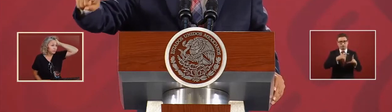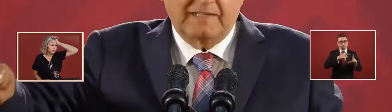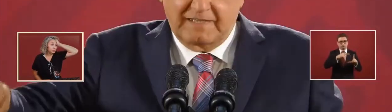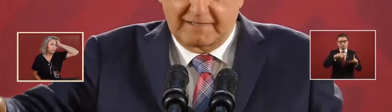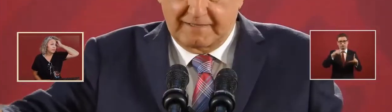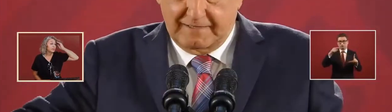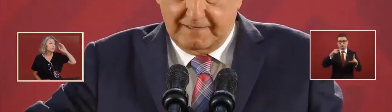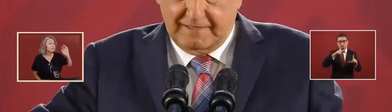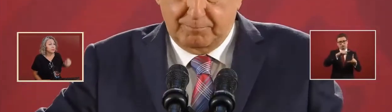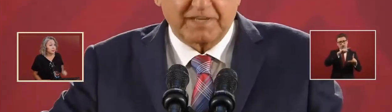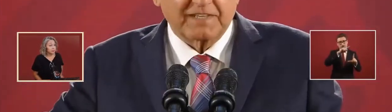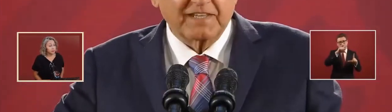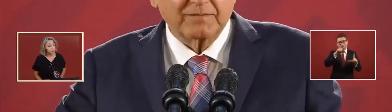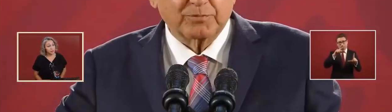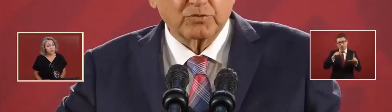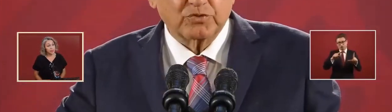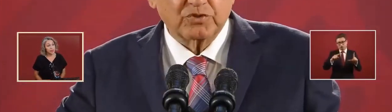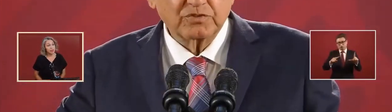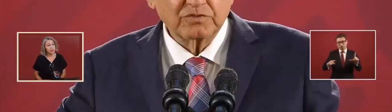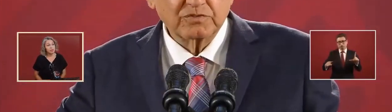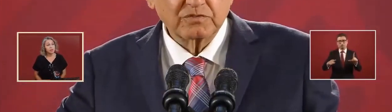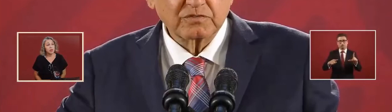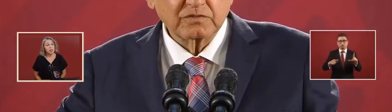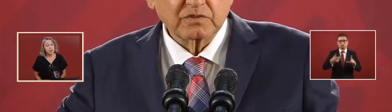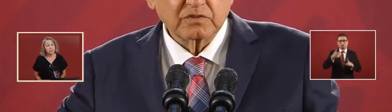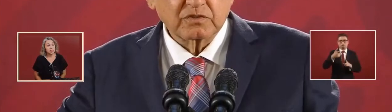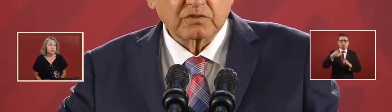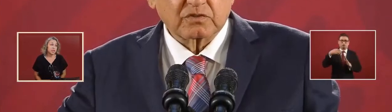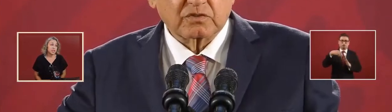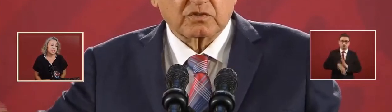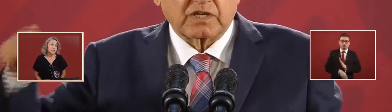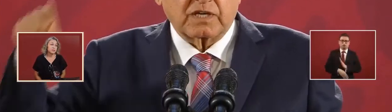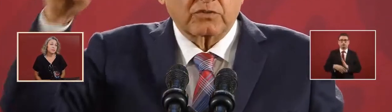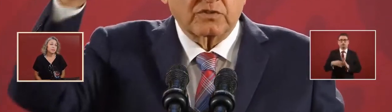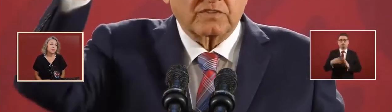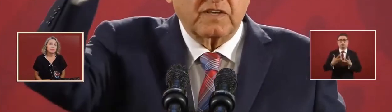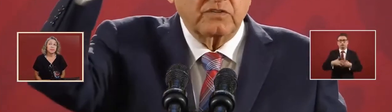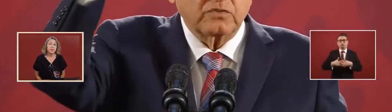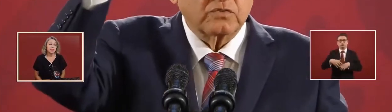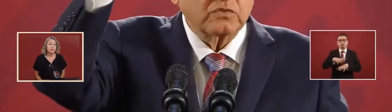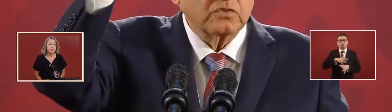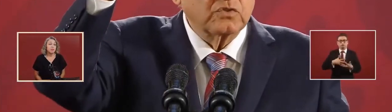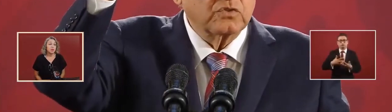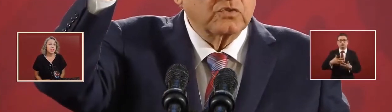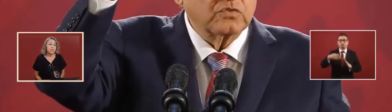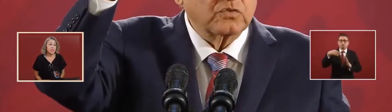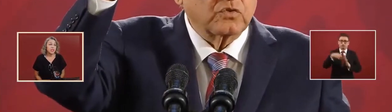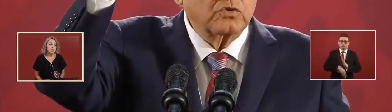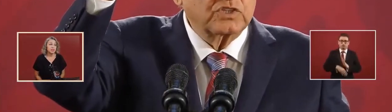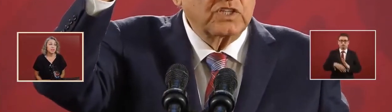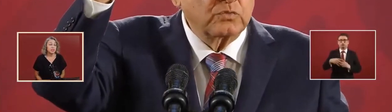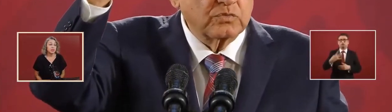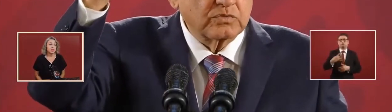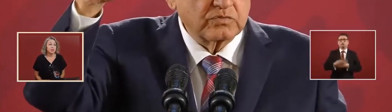of a loss of production fourteen years continuously